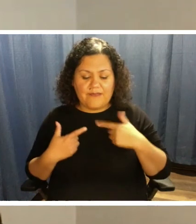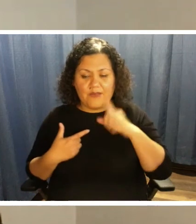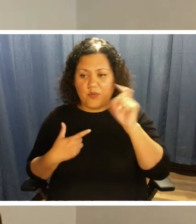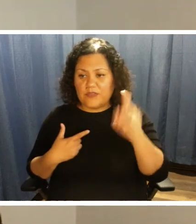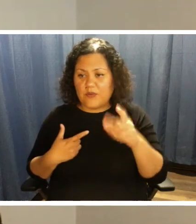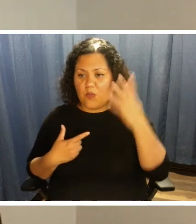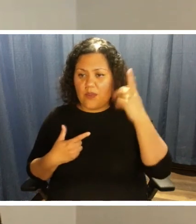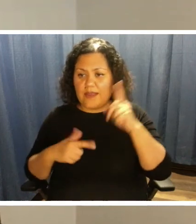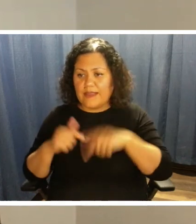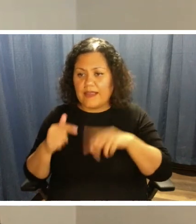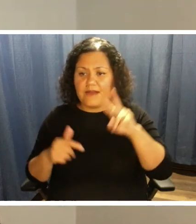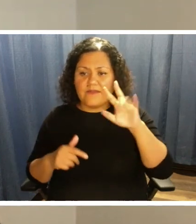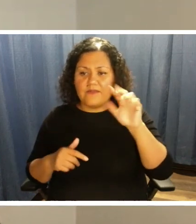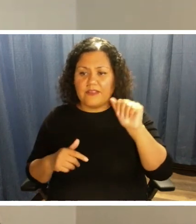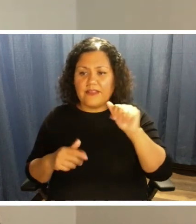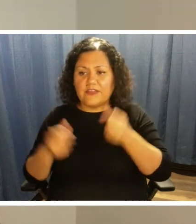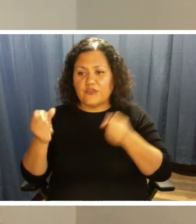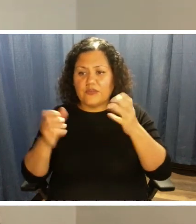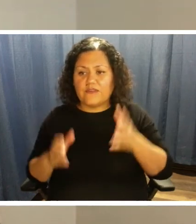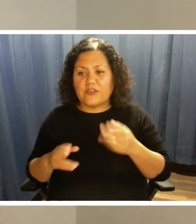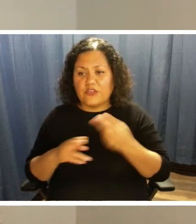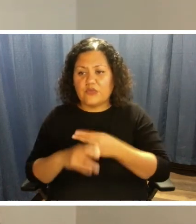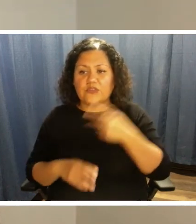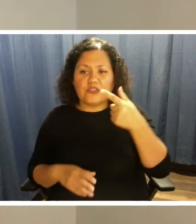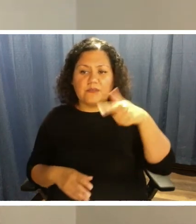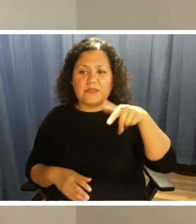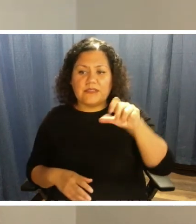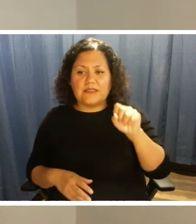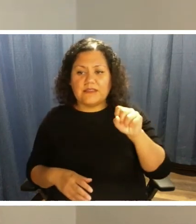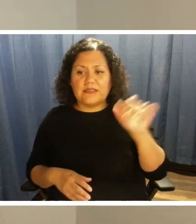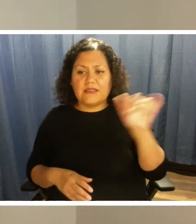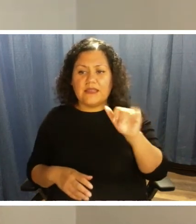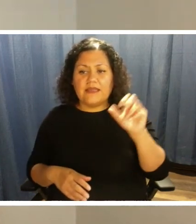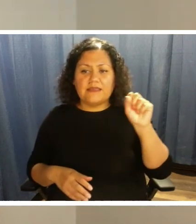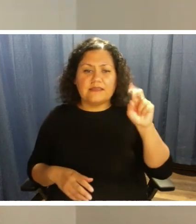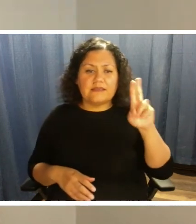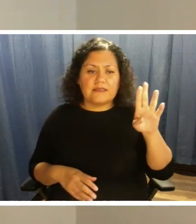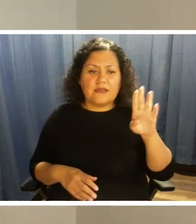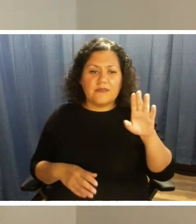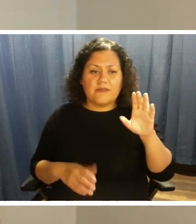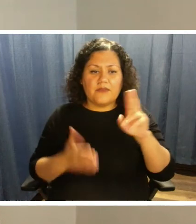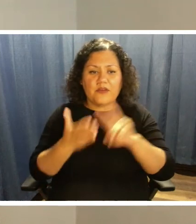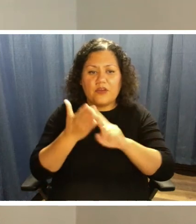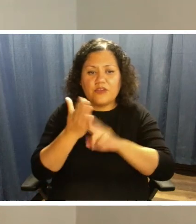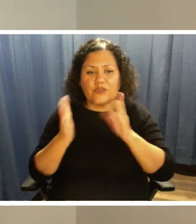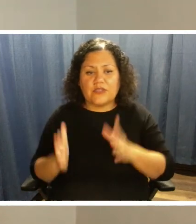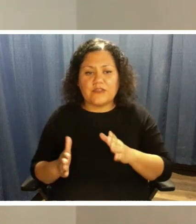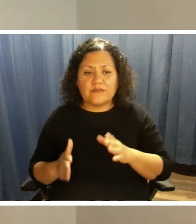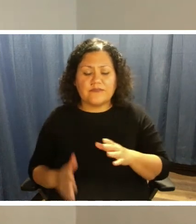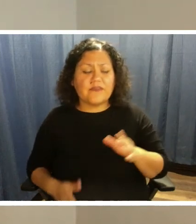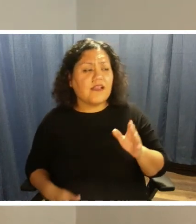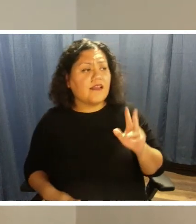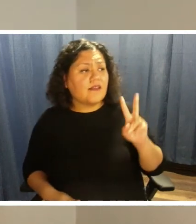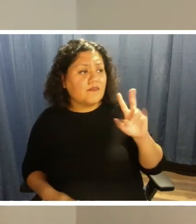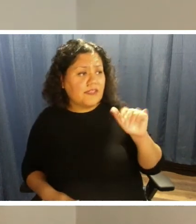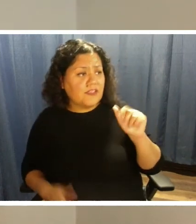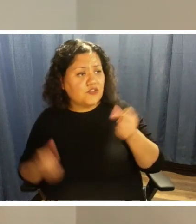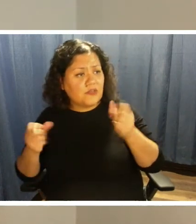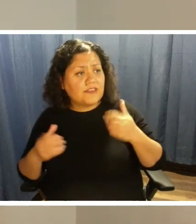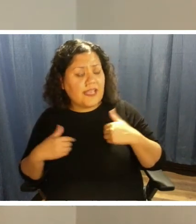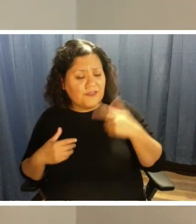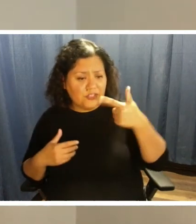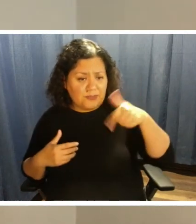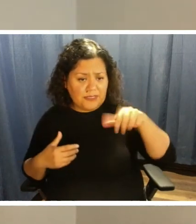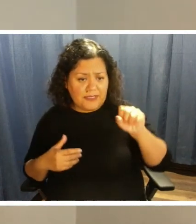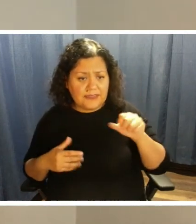can't Via drivers use GPS like subcontractors do? They do have GPS. It's on the